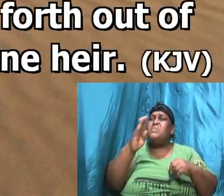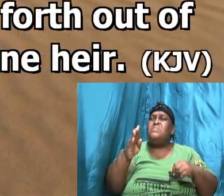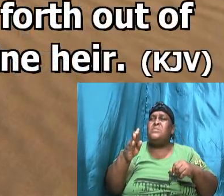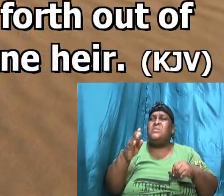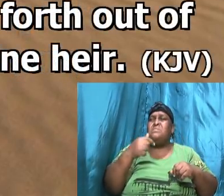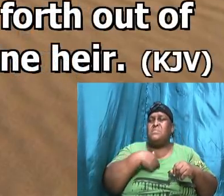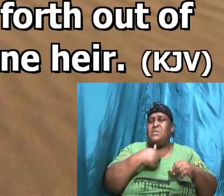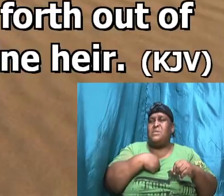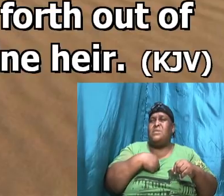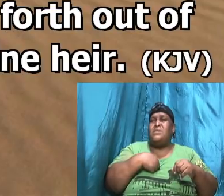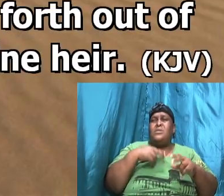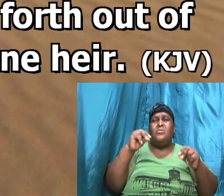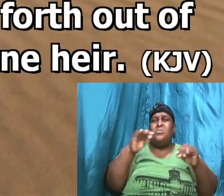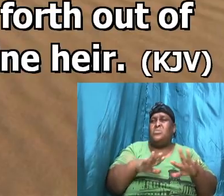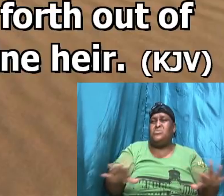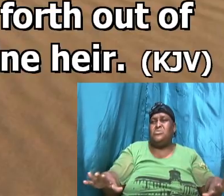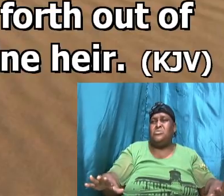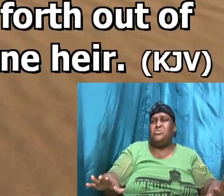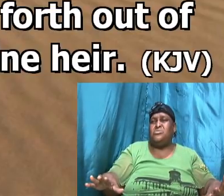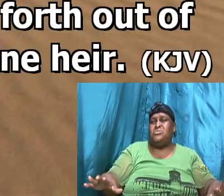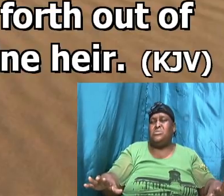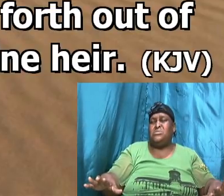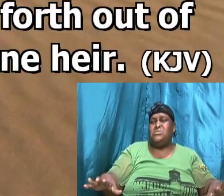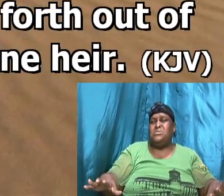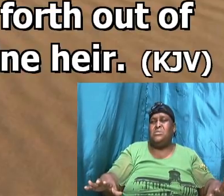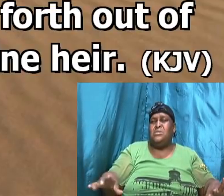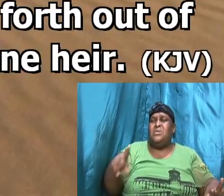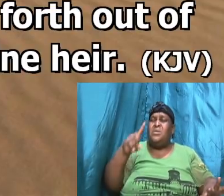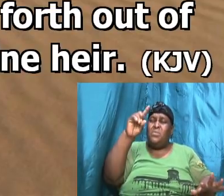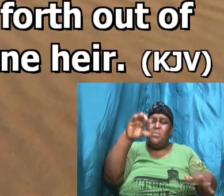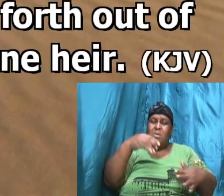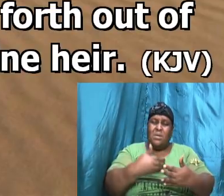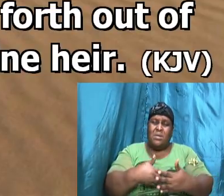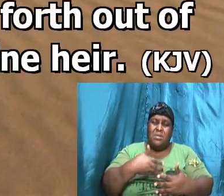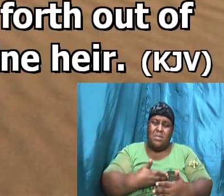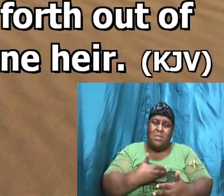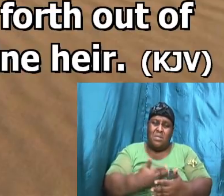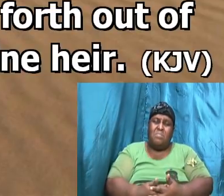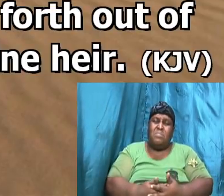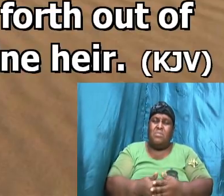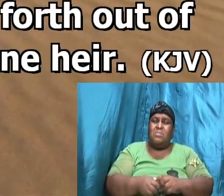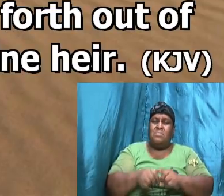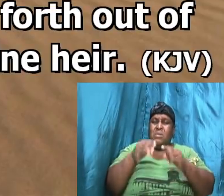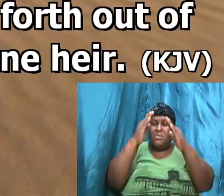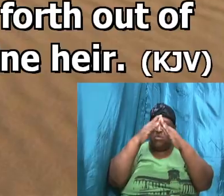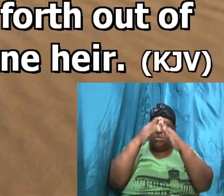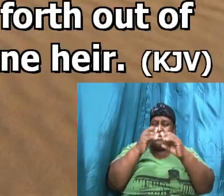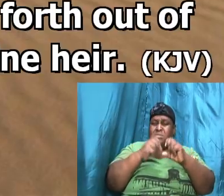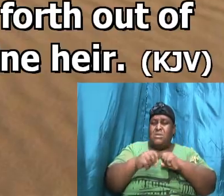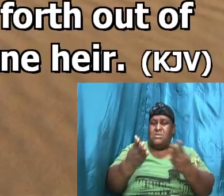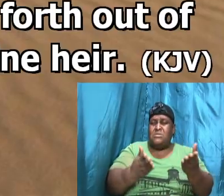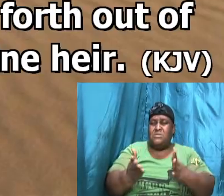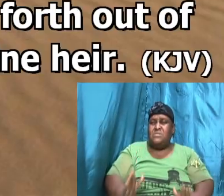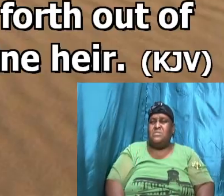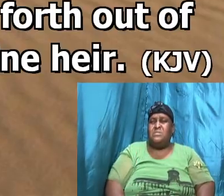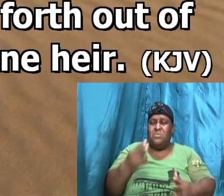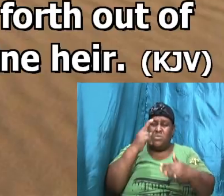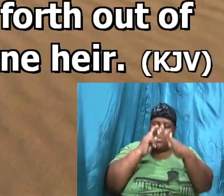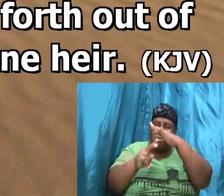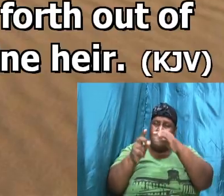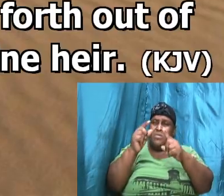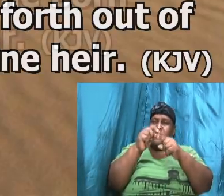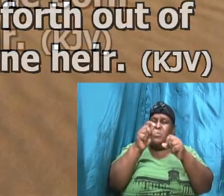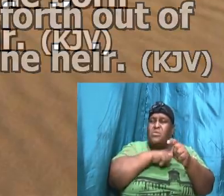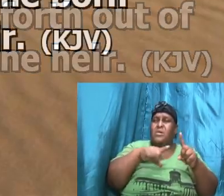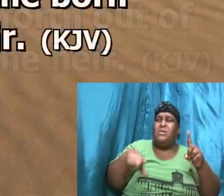no seed, and lo, one born in my house is mine here. And behold, the word of the